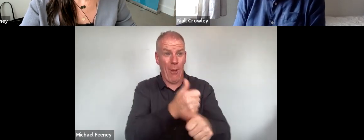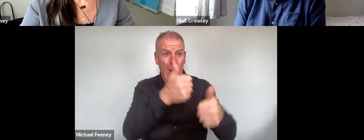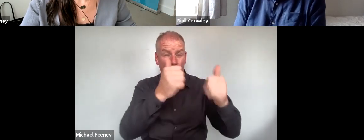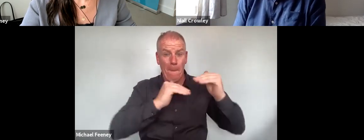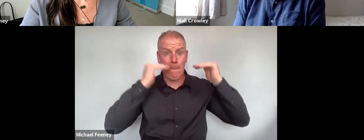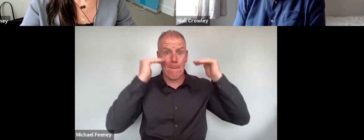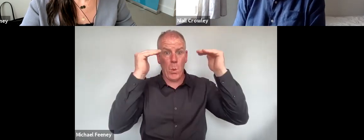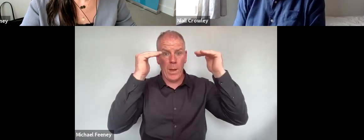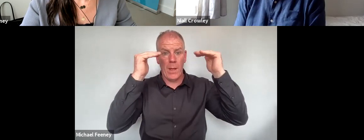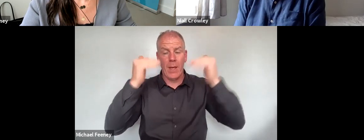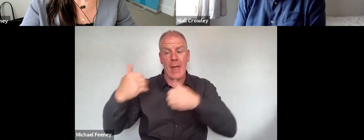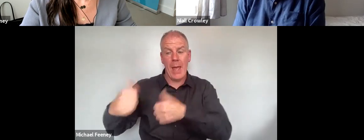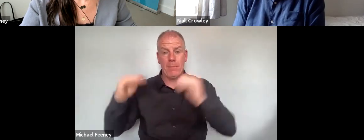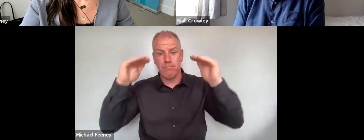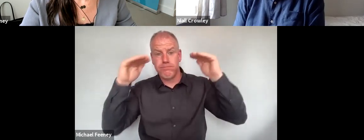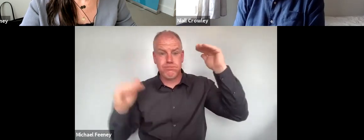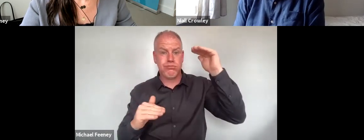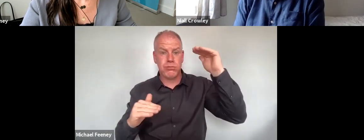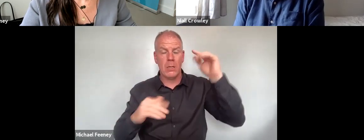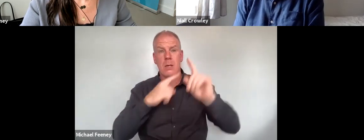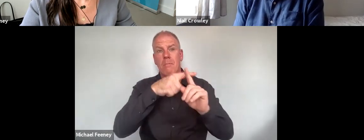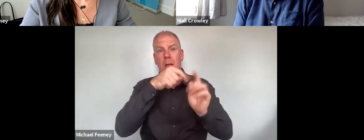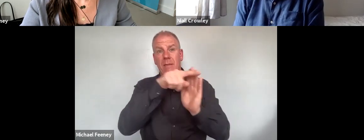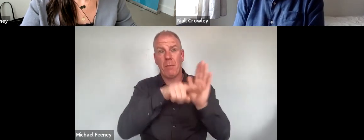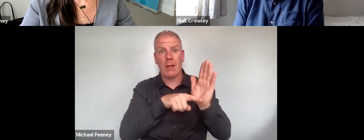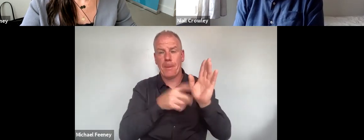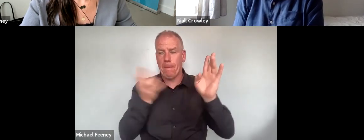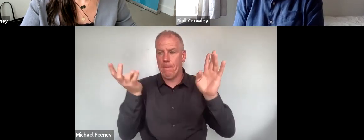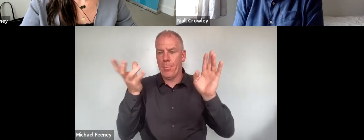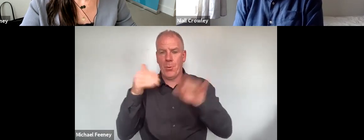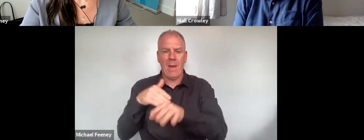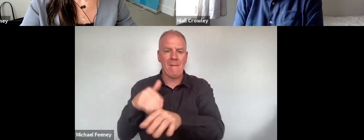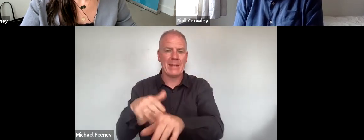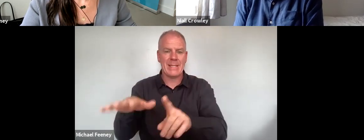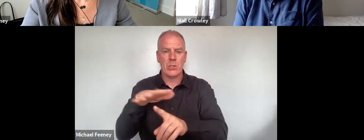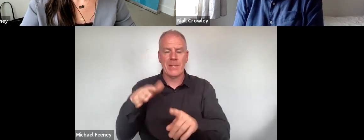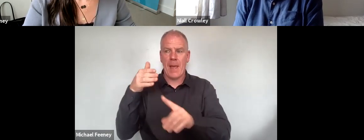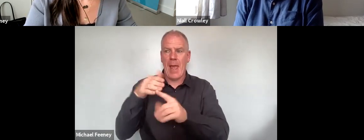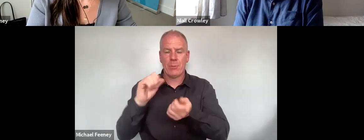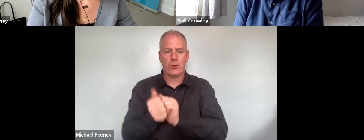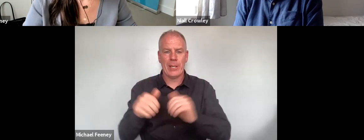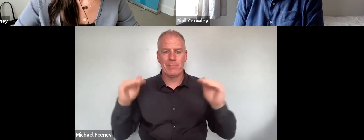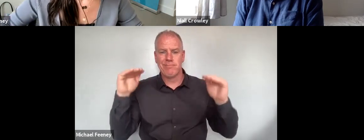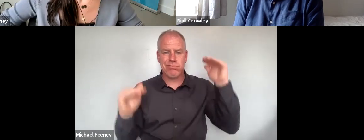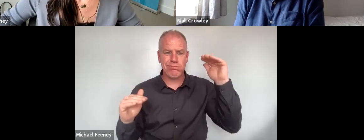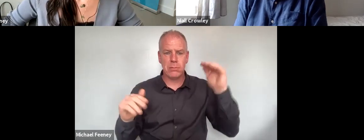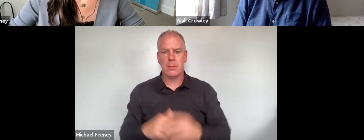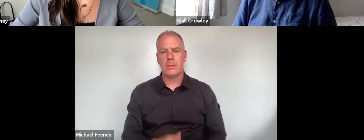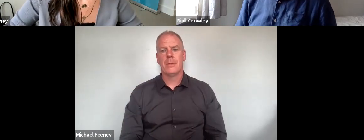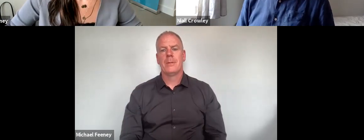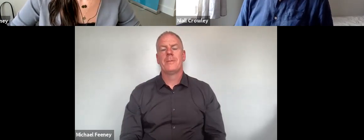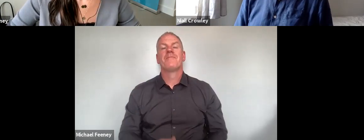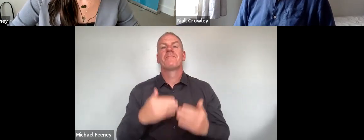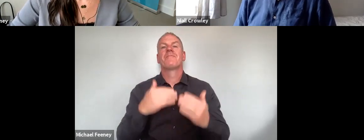significant gap, as positive policy developments end up making little impact on the situation of those experiencing inequality. Equality